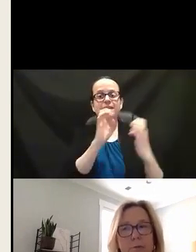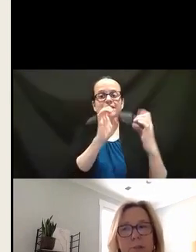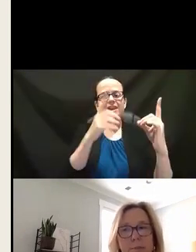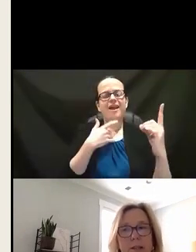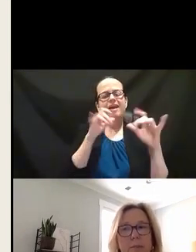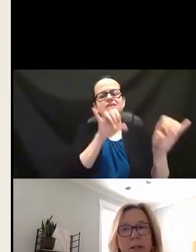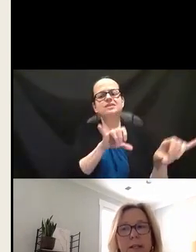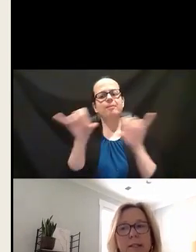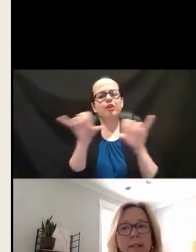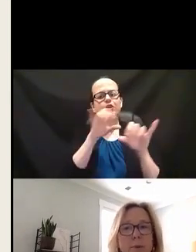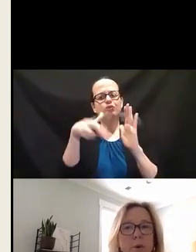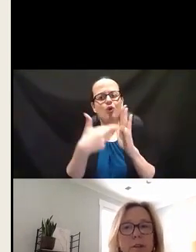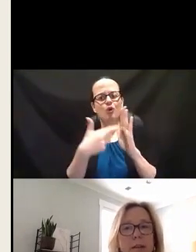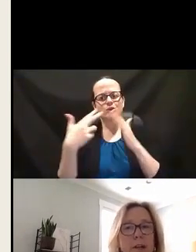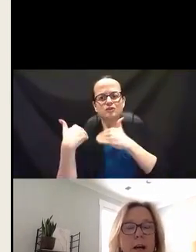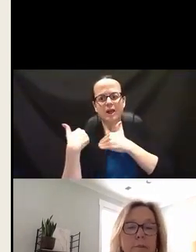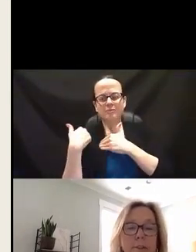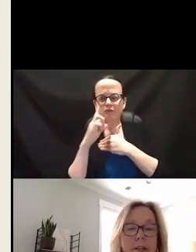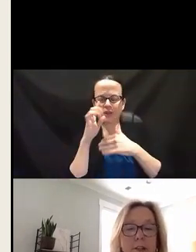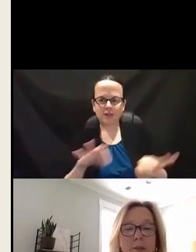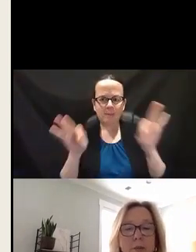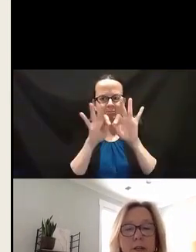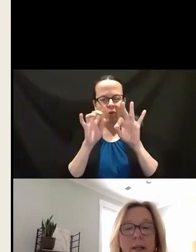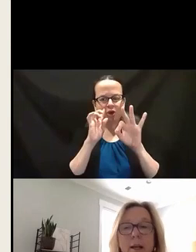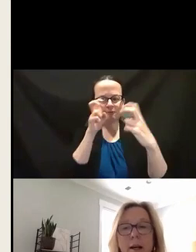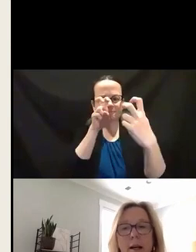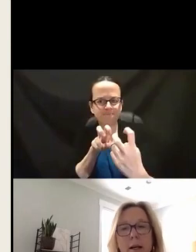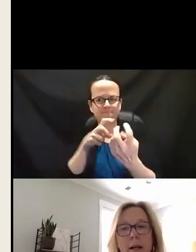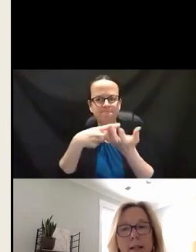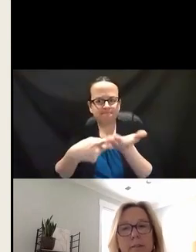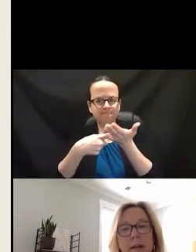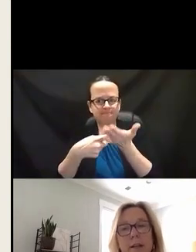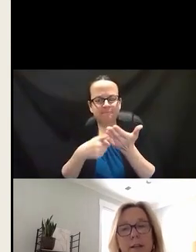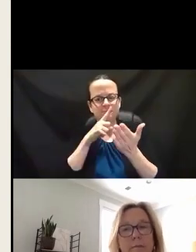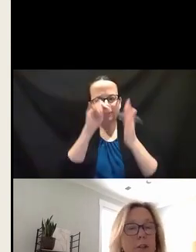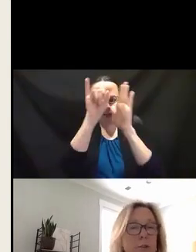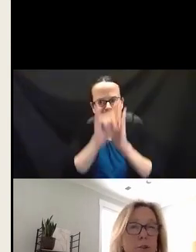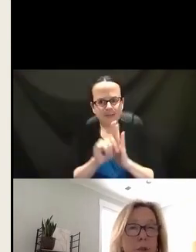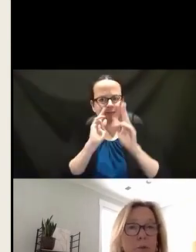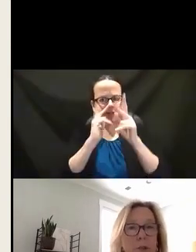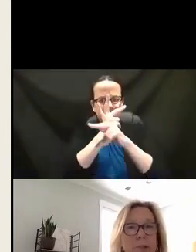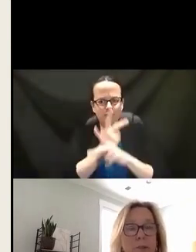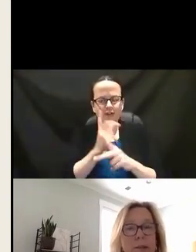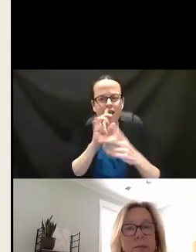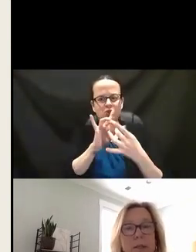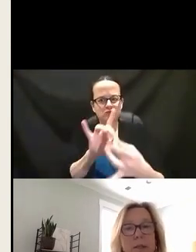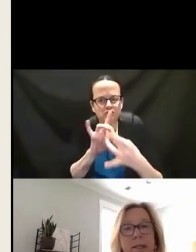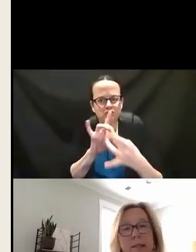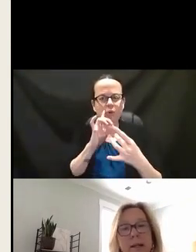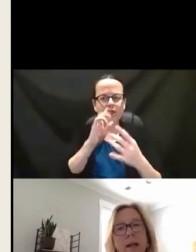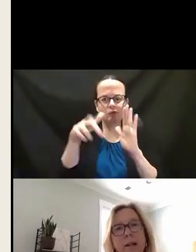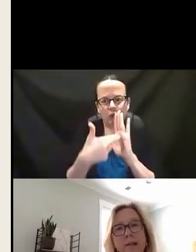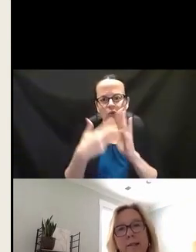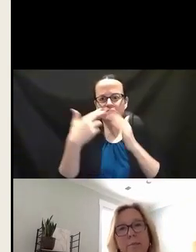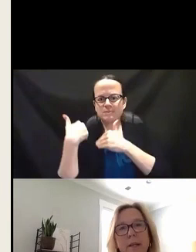roles and responsibilities, it's important to have a conversation and really identify individual joint roles and roles and